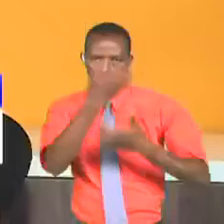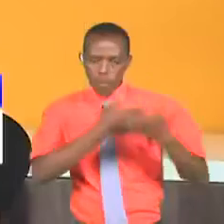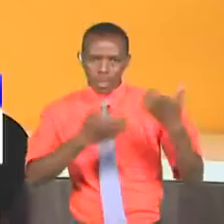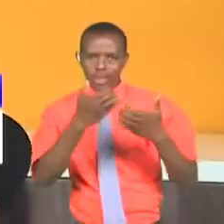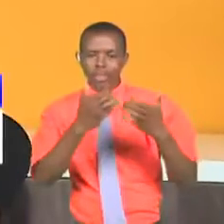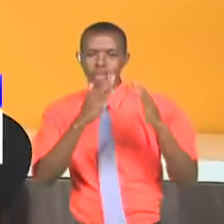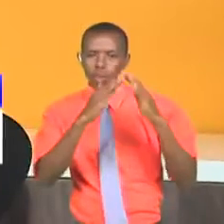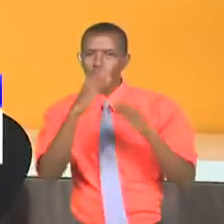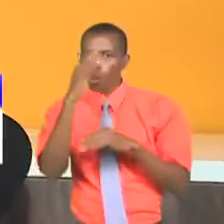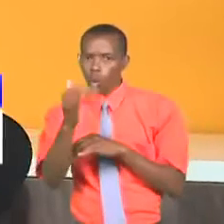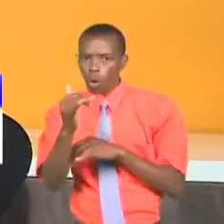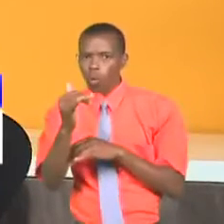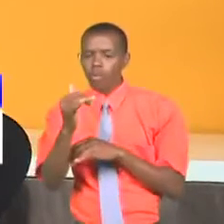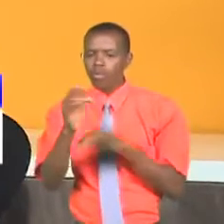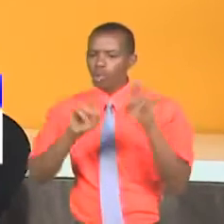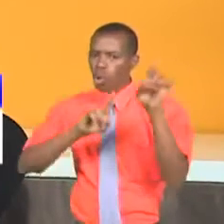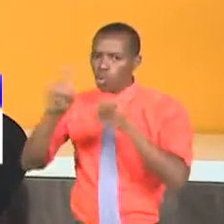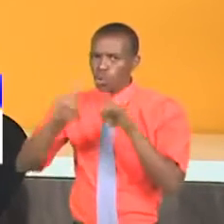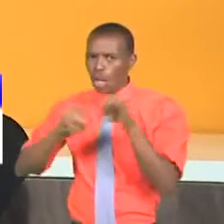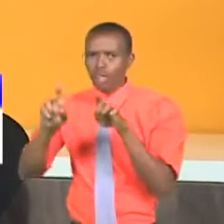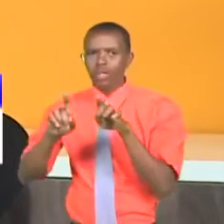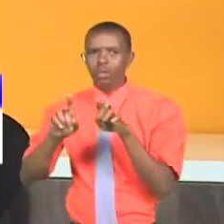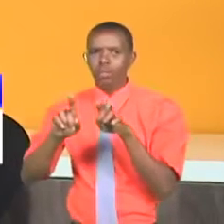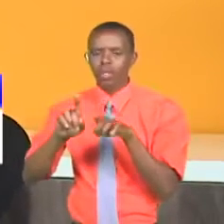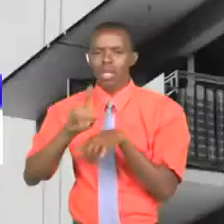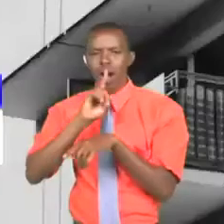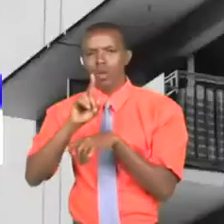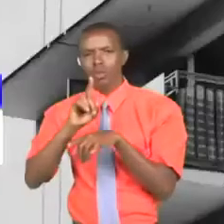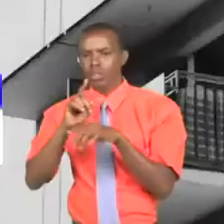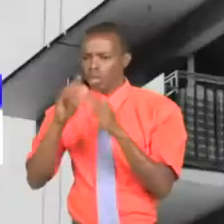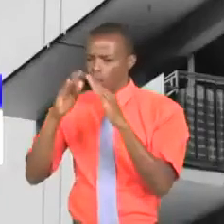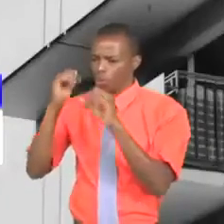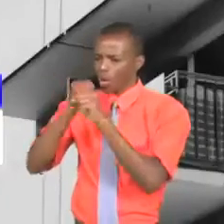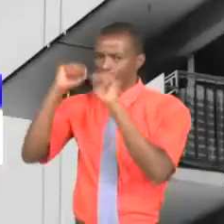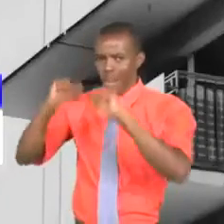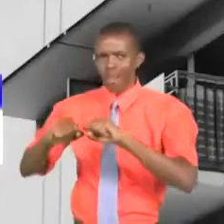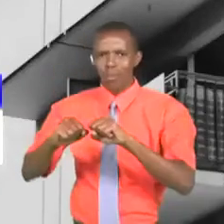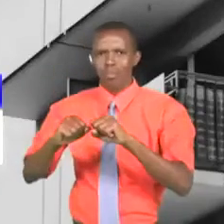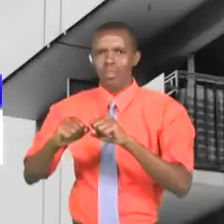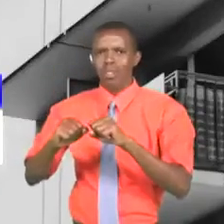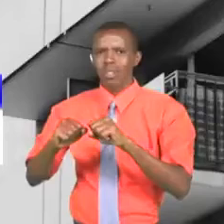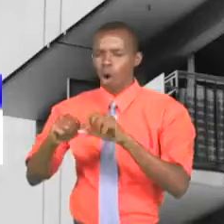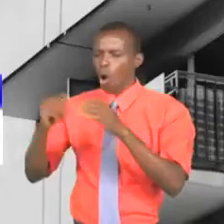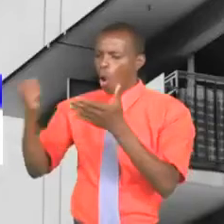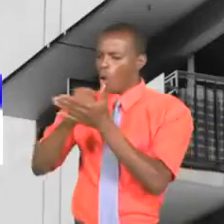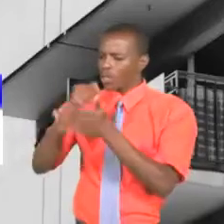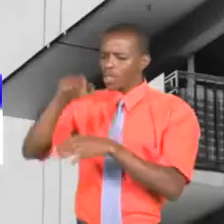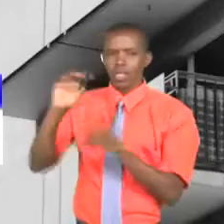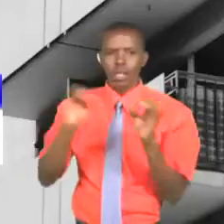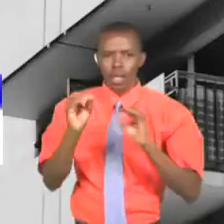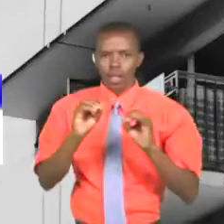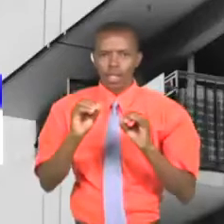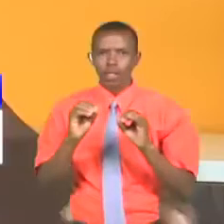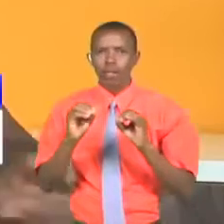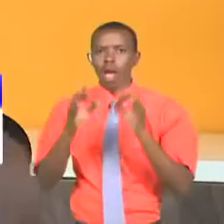Because if you have 200 staff and 100 of them can stay home, then you probably need half the space you occupy. And if that